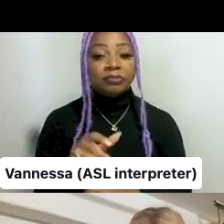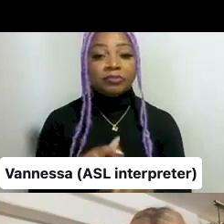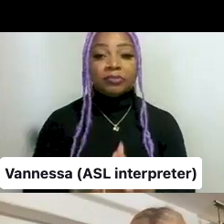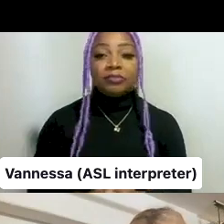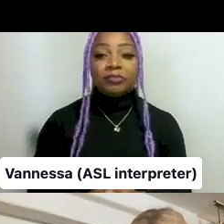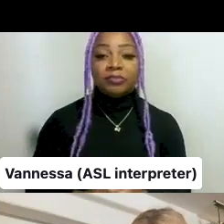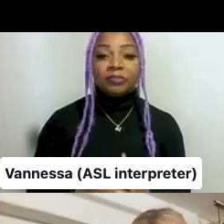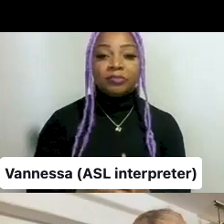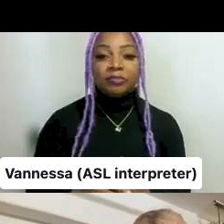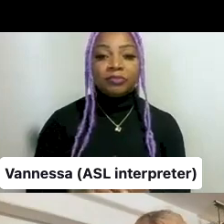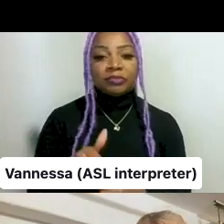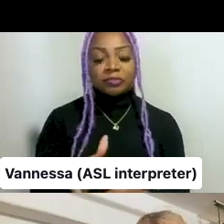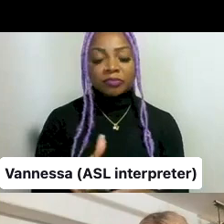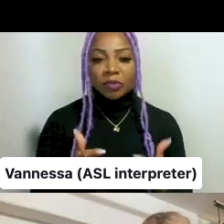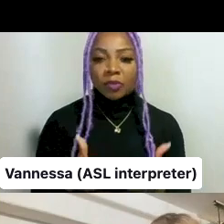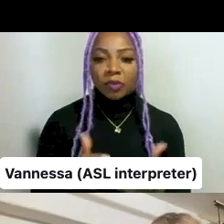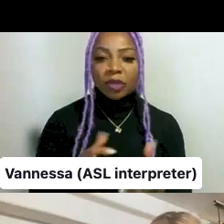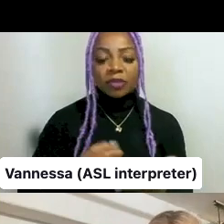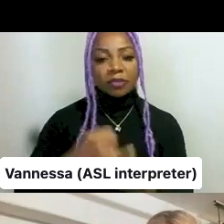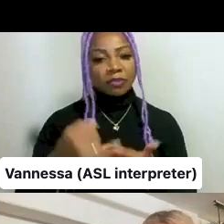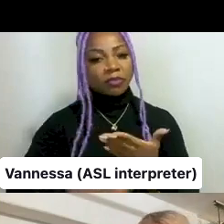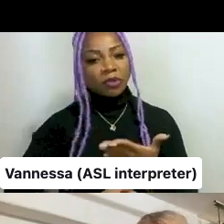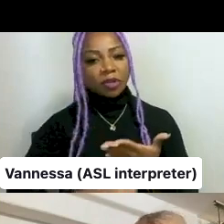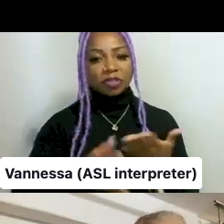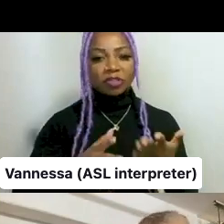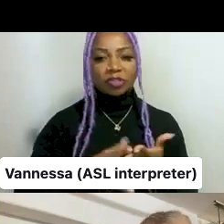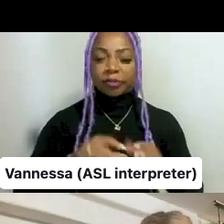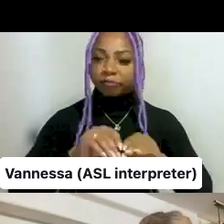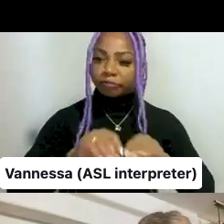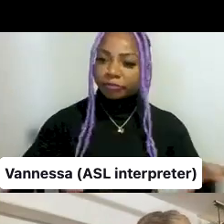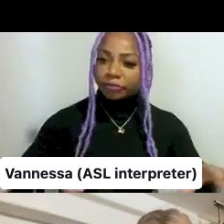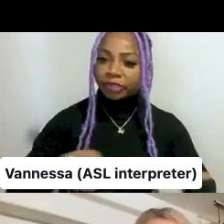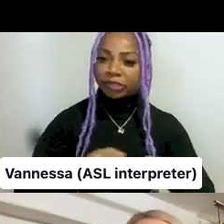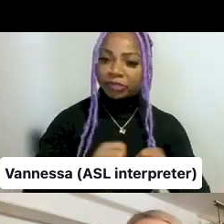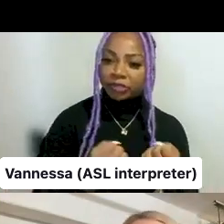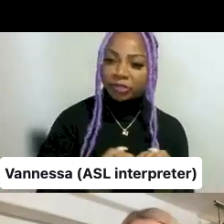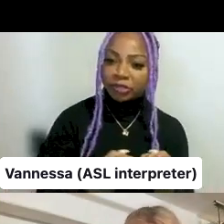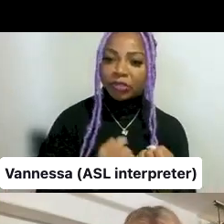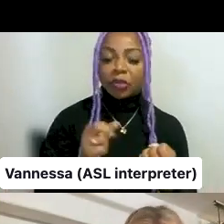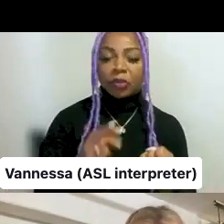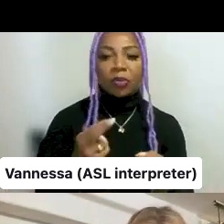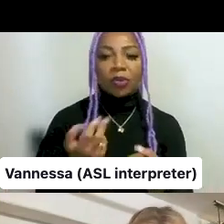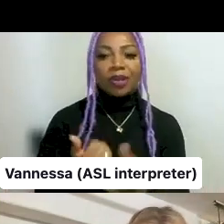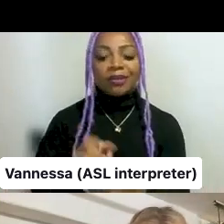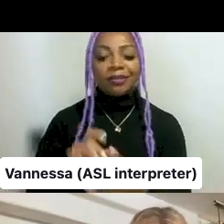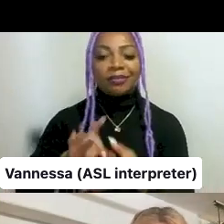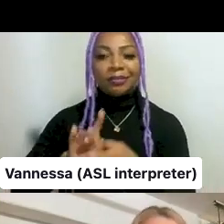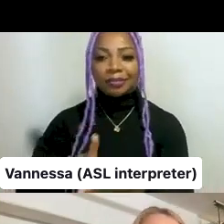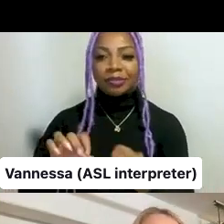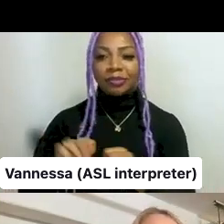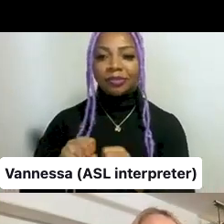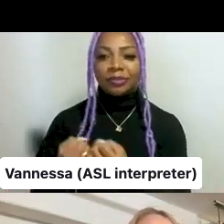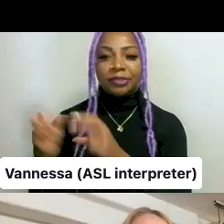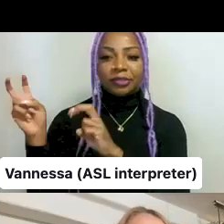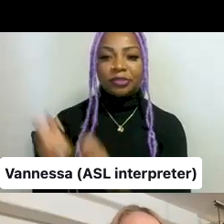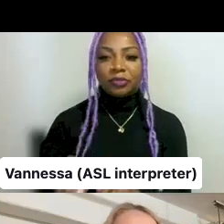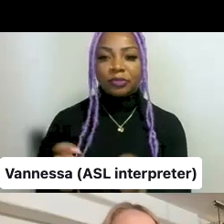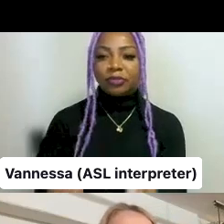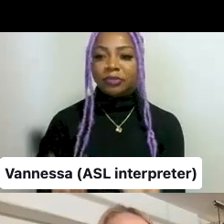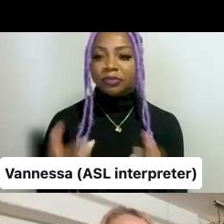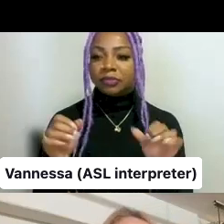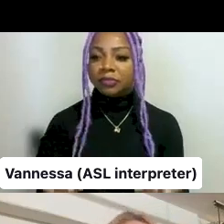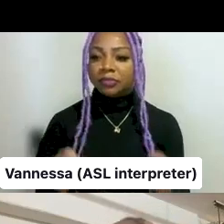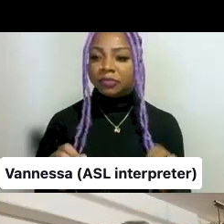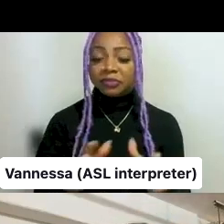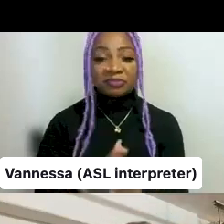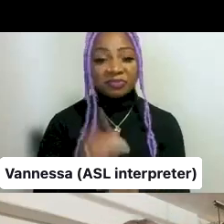to try to route the projects that we do into society or into societal issues as much as we can. I